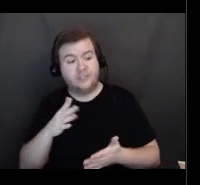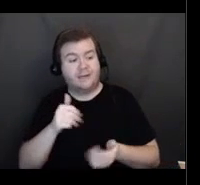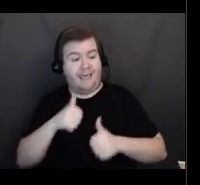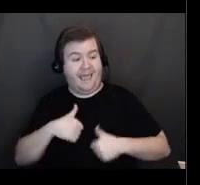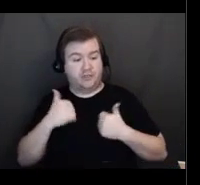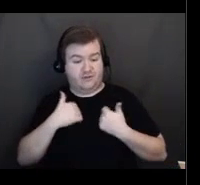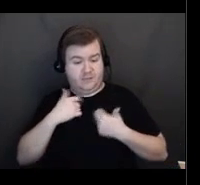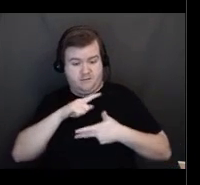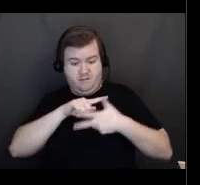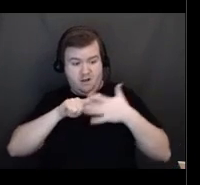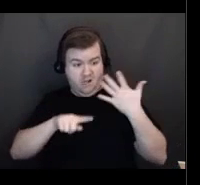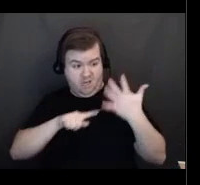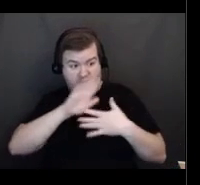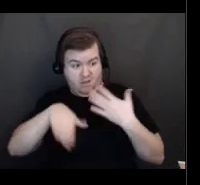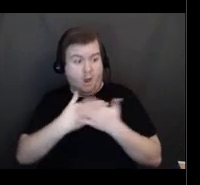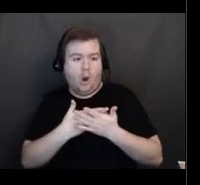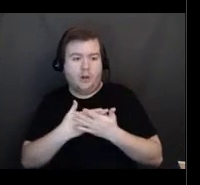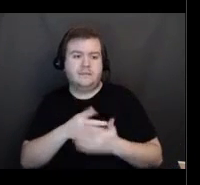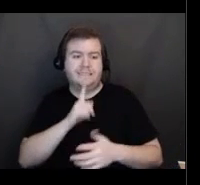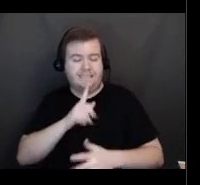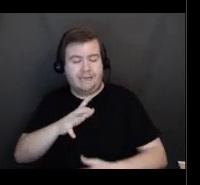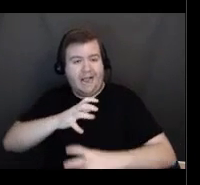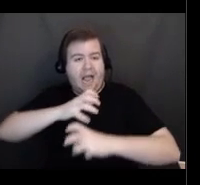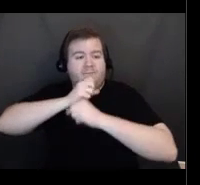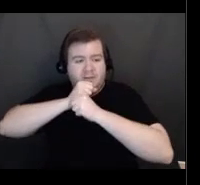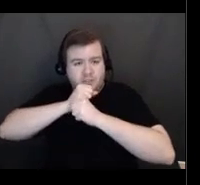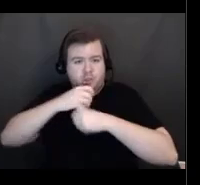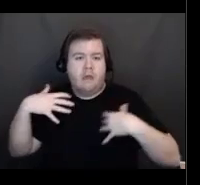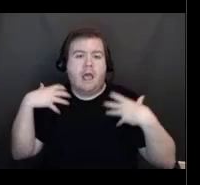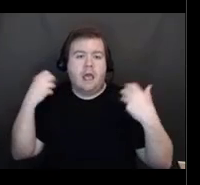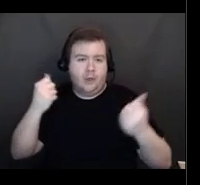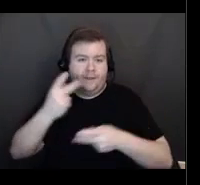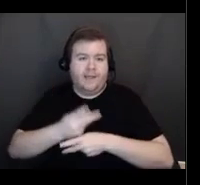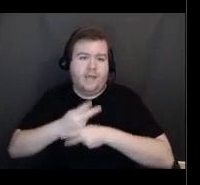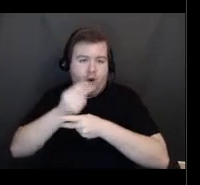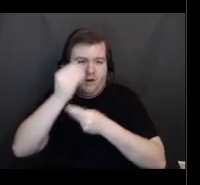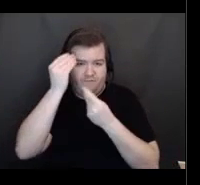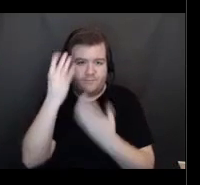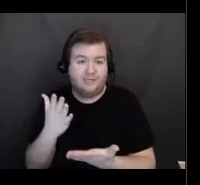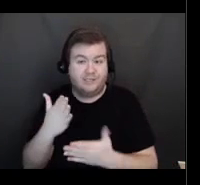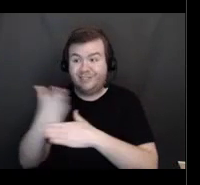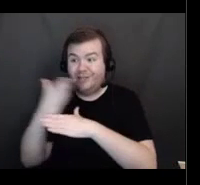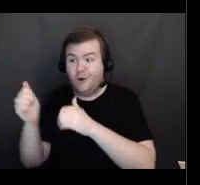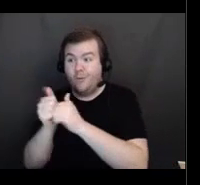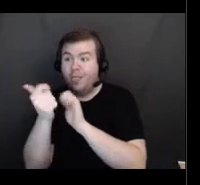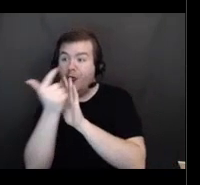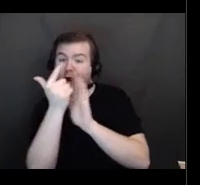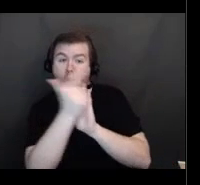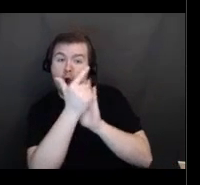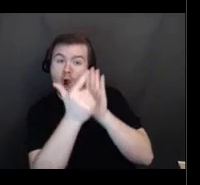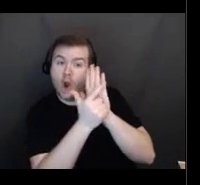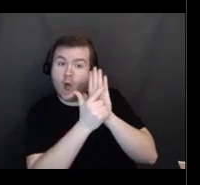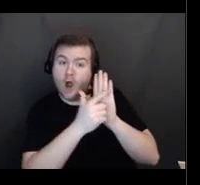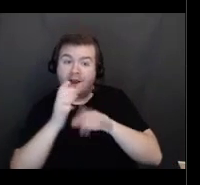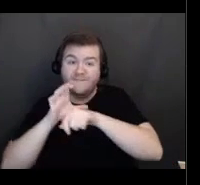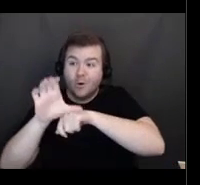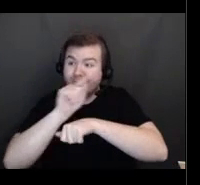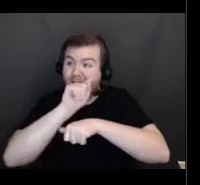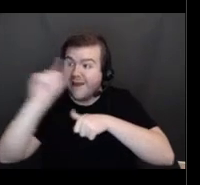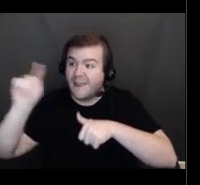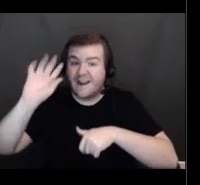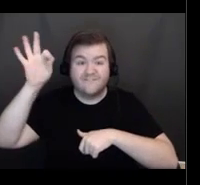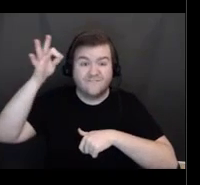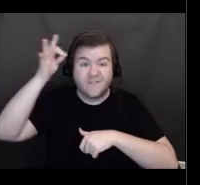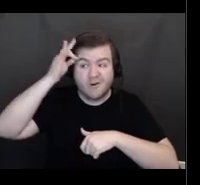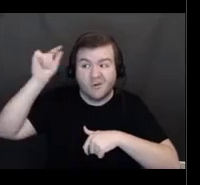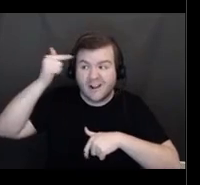treated as confidential health care information and will not be shared with law enforcement or federal government without a court